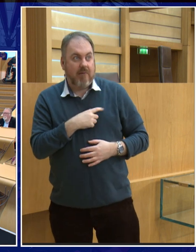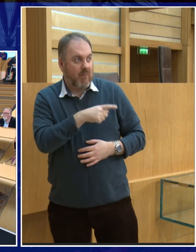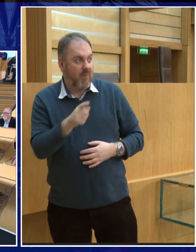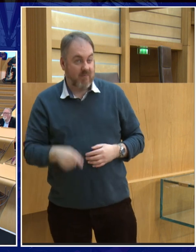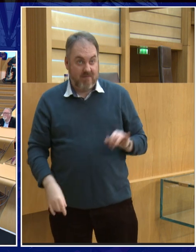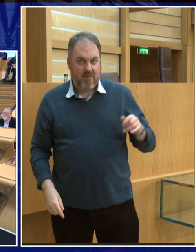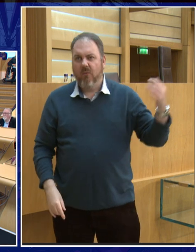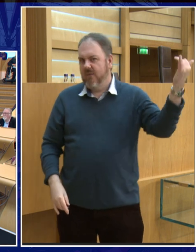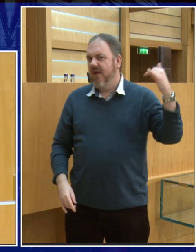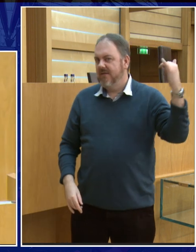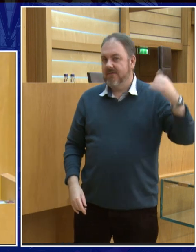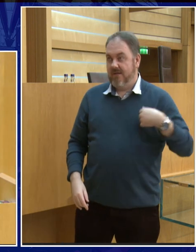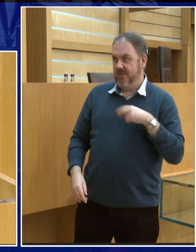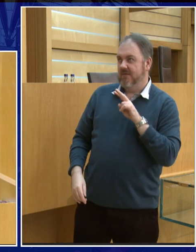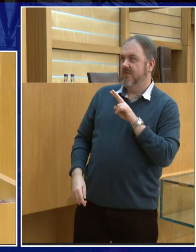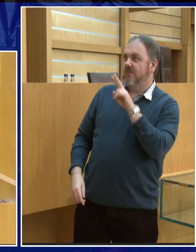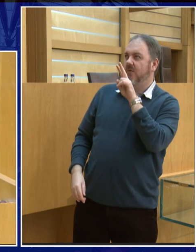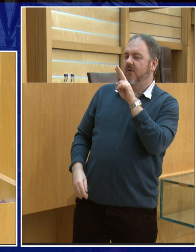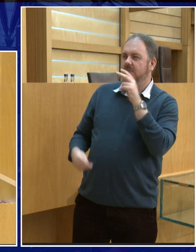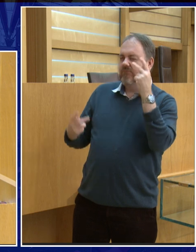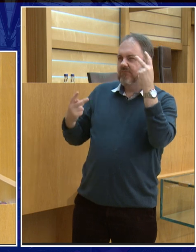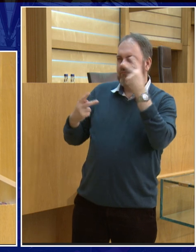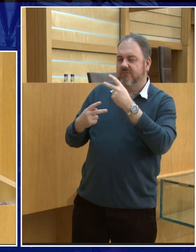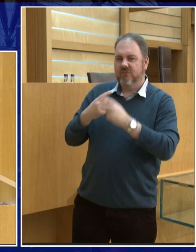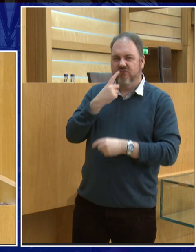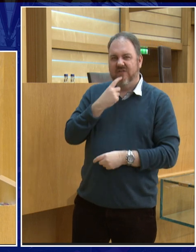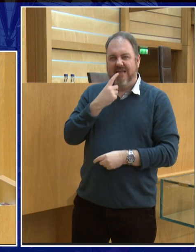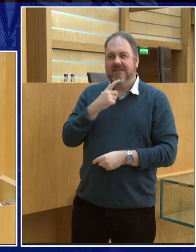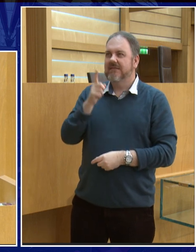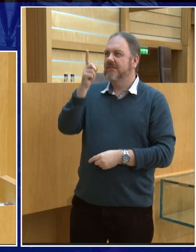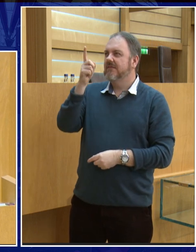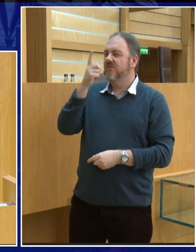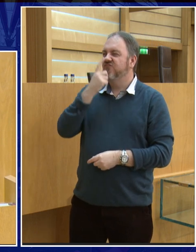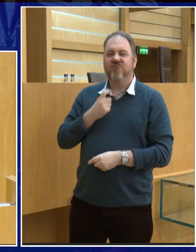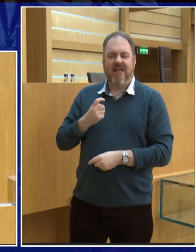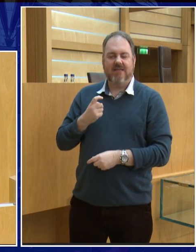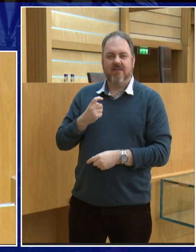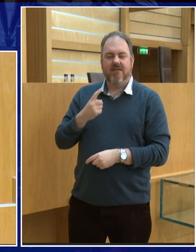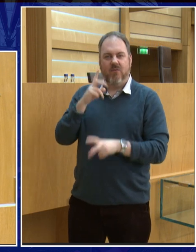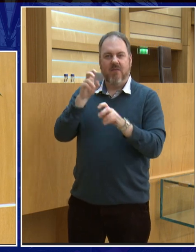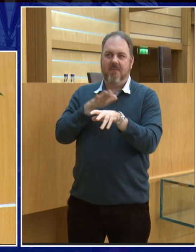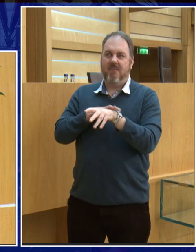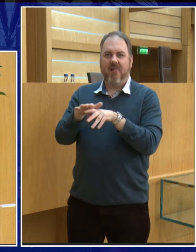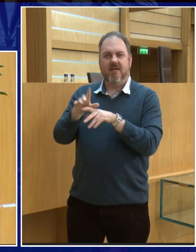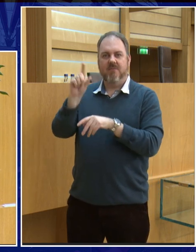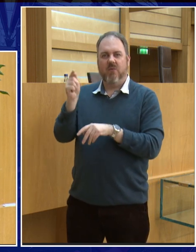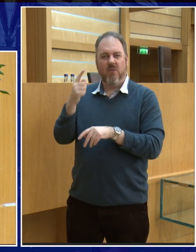It was, yeah. Well, see, I saw one, and a total eclipse of the Moon, because the Moon literally goes red. And you can imagine ancient people, you know, looking back in